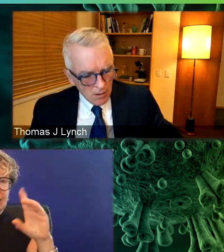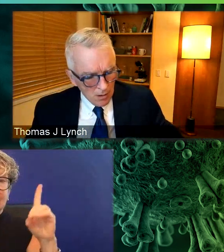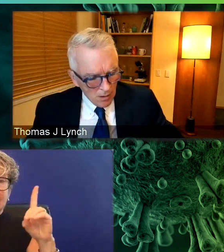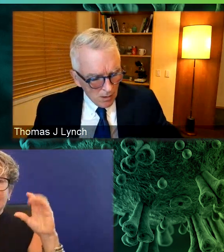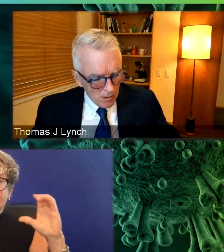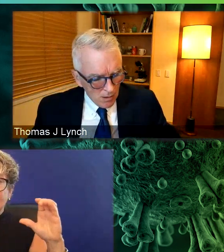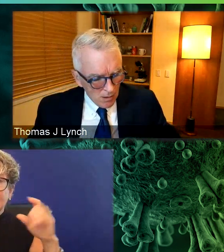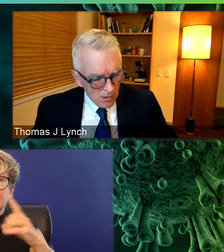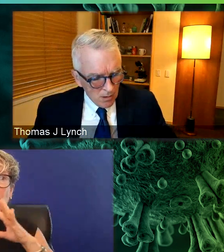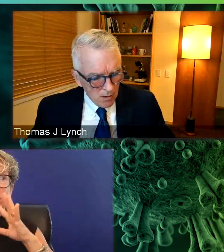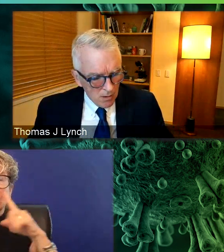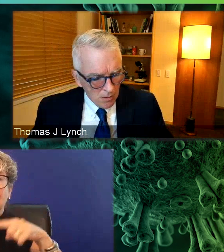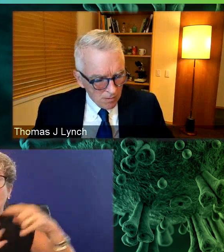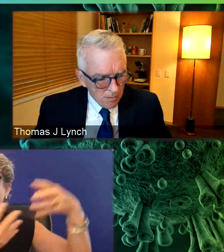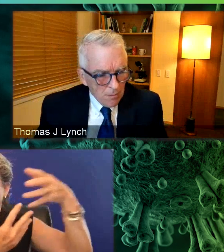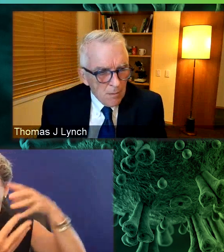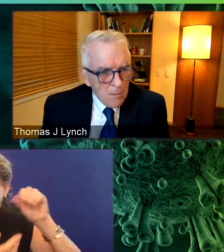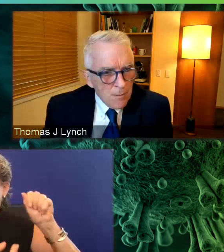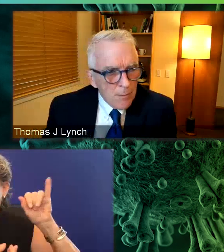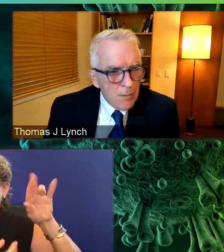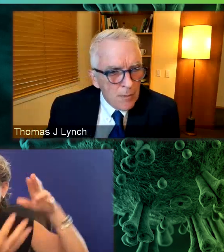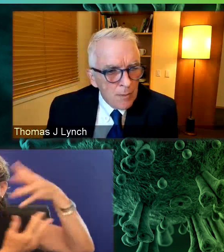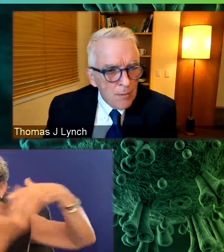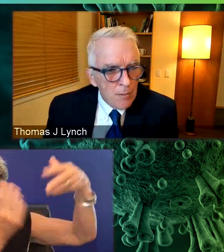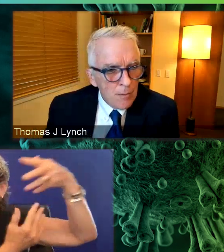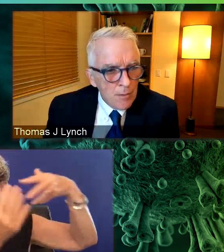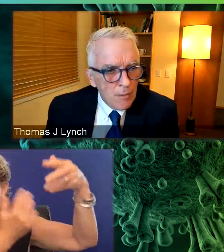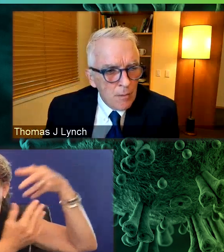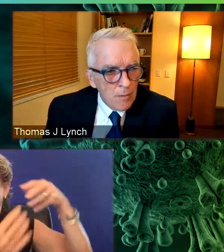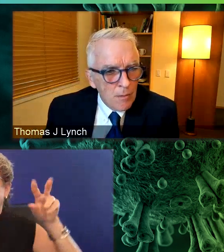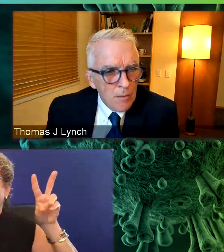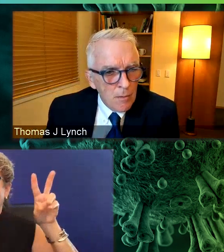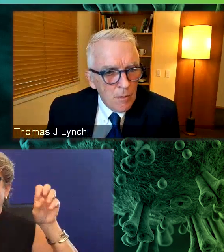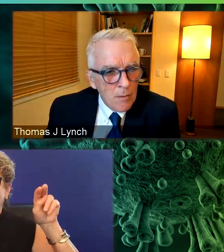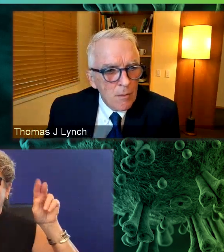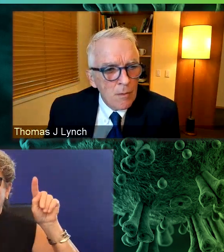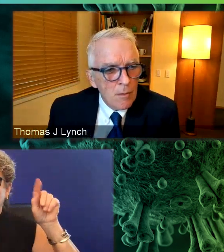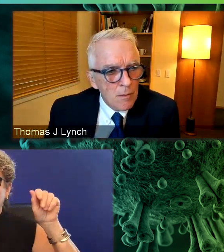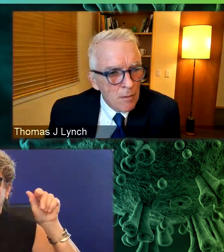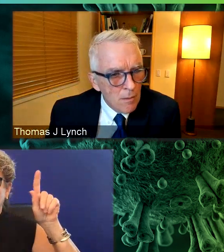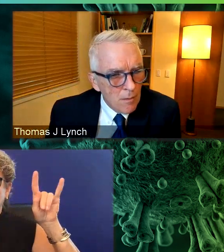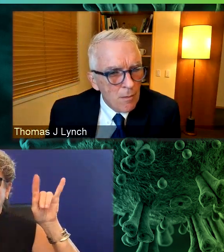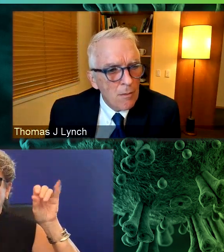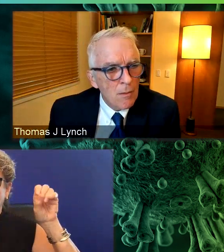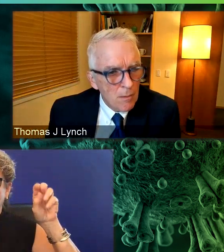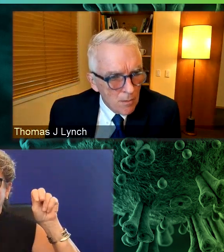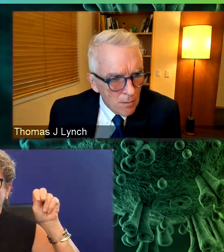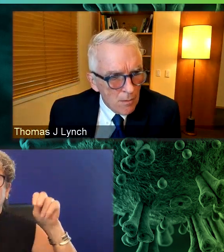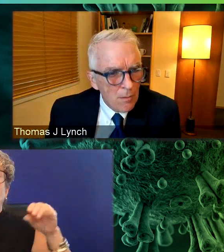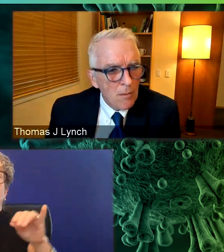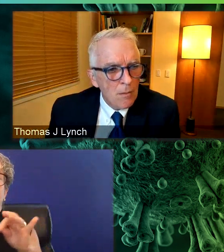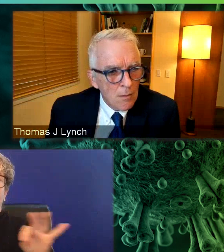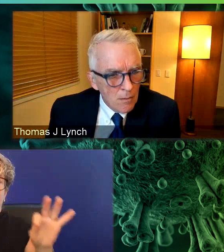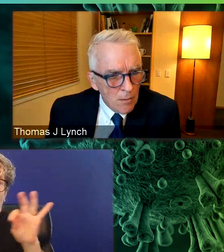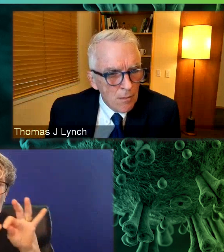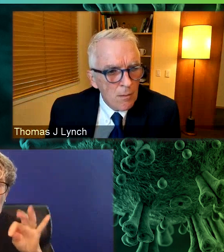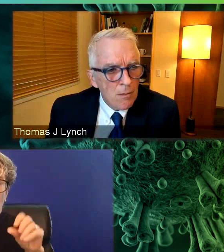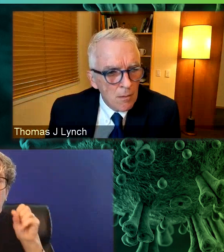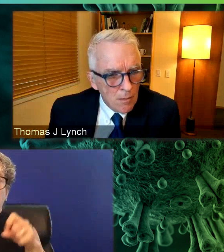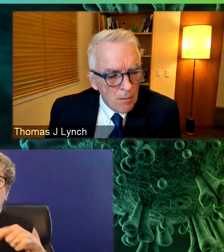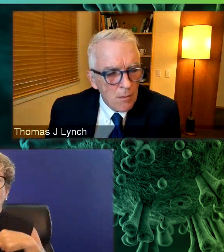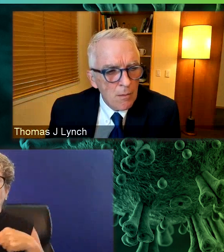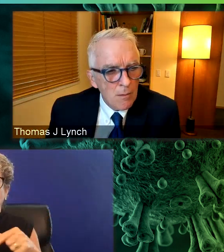kids in school, but keep them in school, not only to start school, but also continue in school, even if we do see